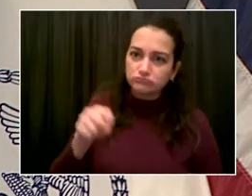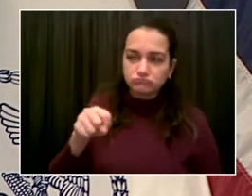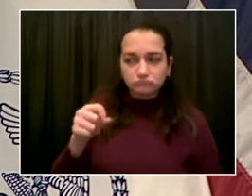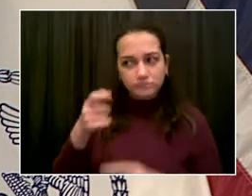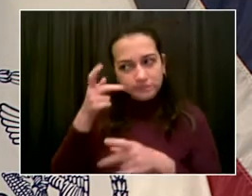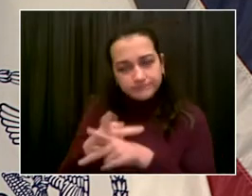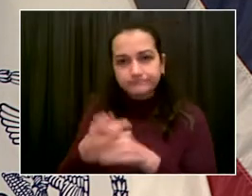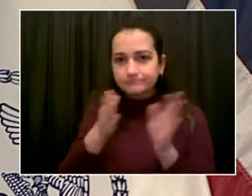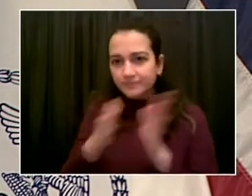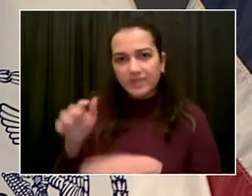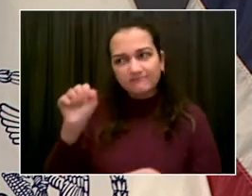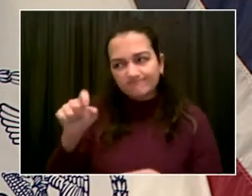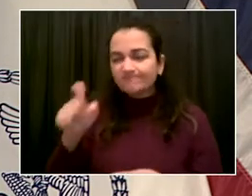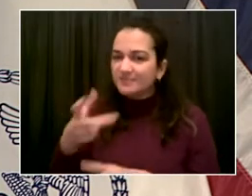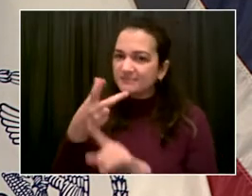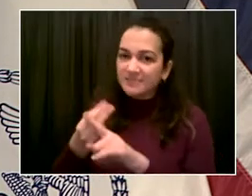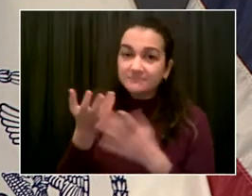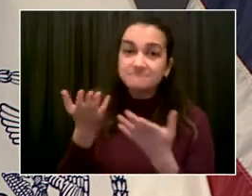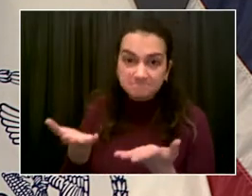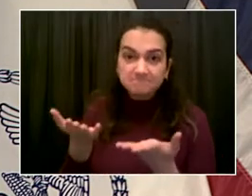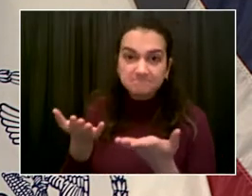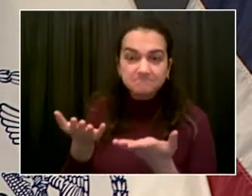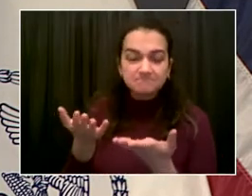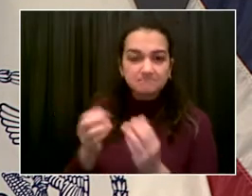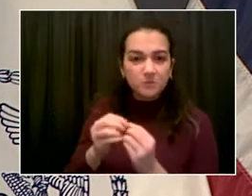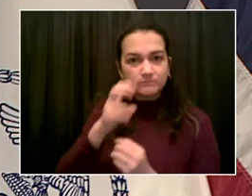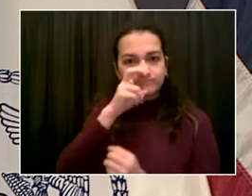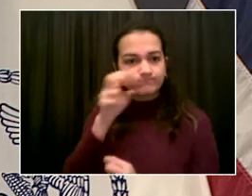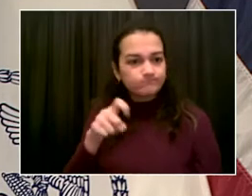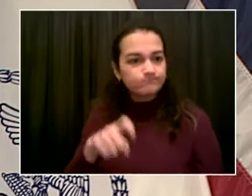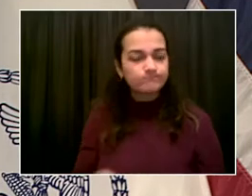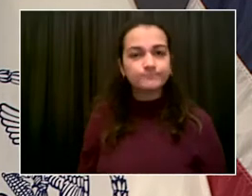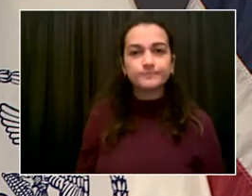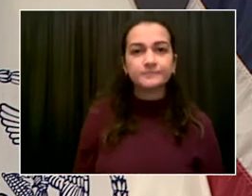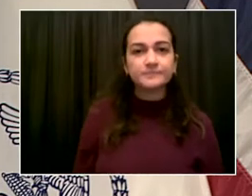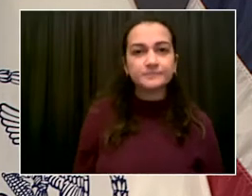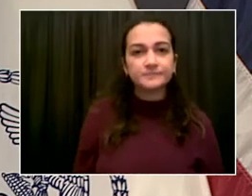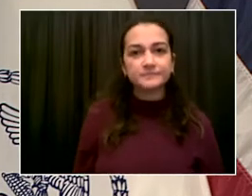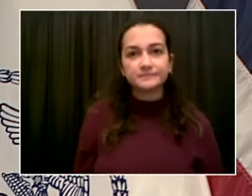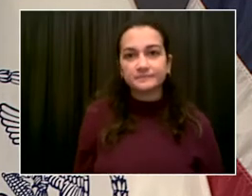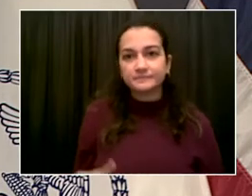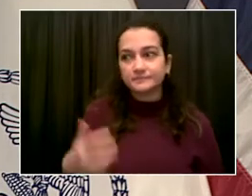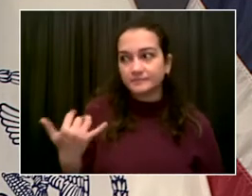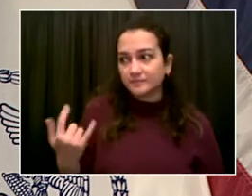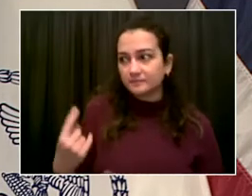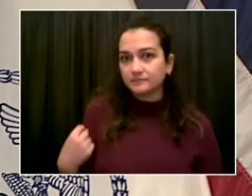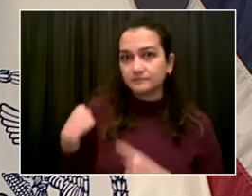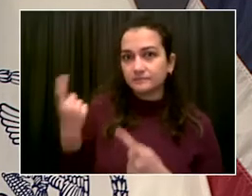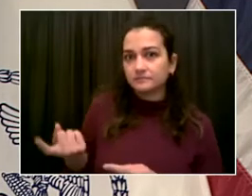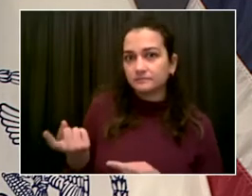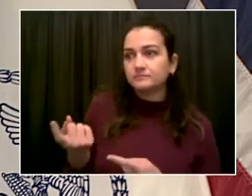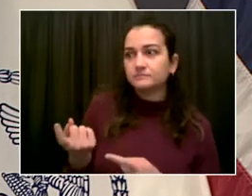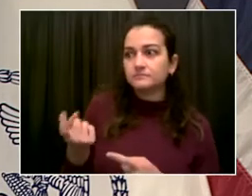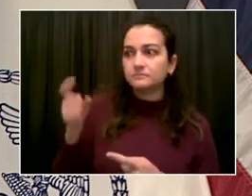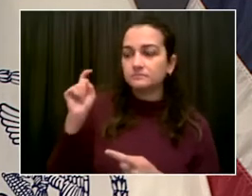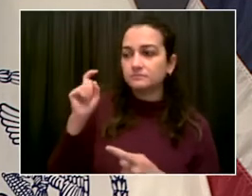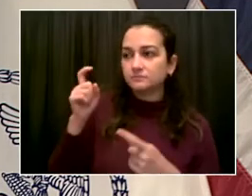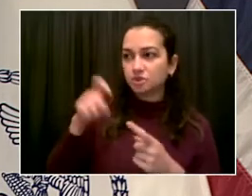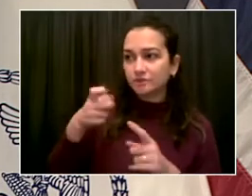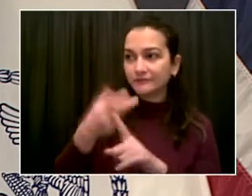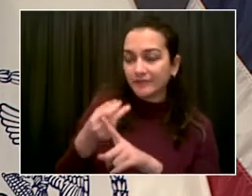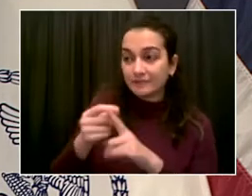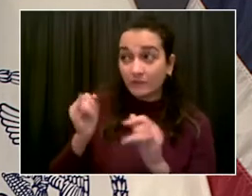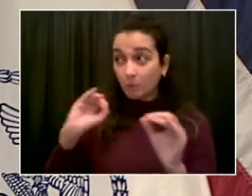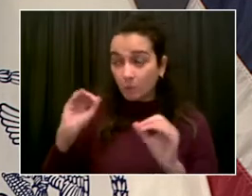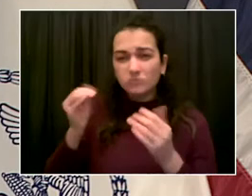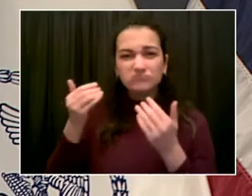we've been working on for a while. This is the right time to now put it into effect. Dr. Choksi, in terms of the definition, if you have it, it's